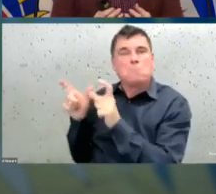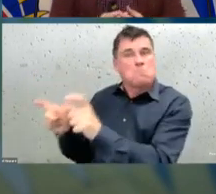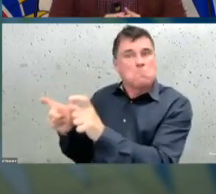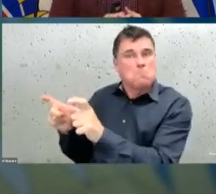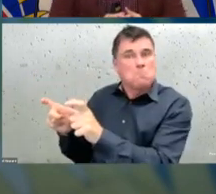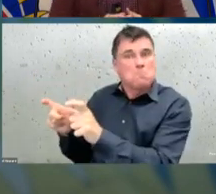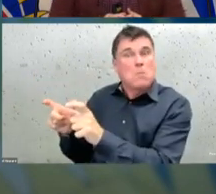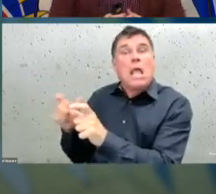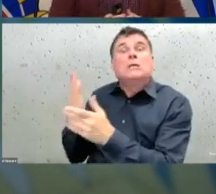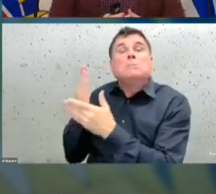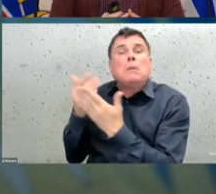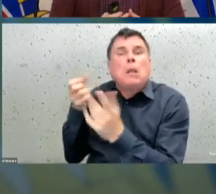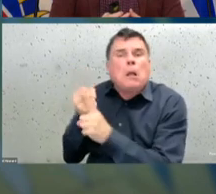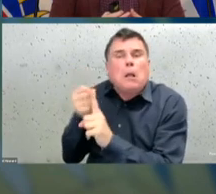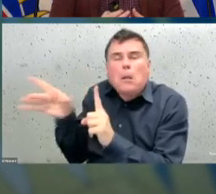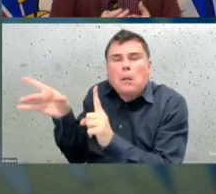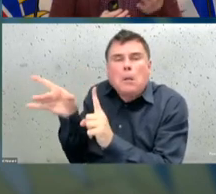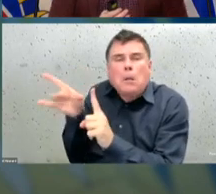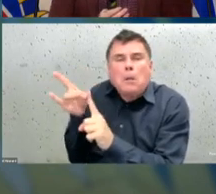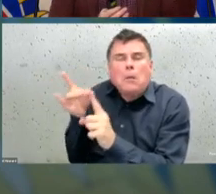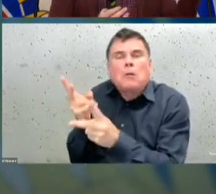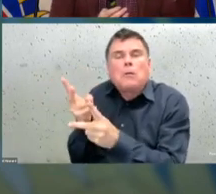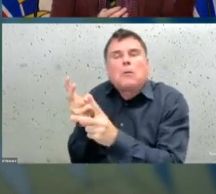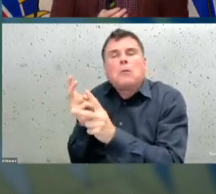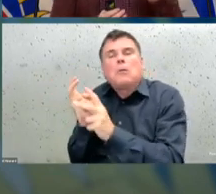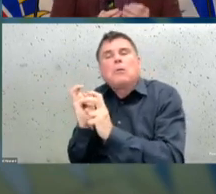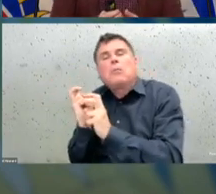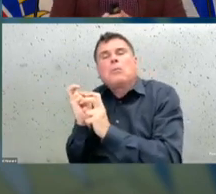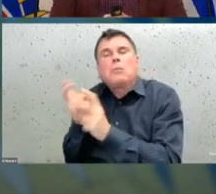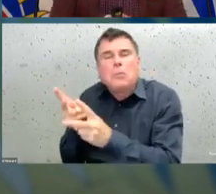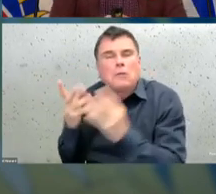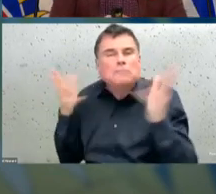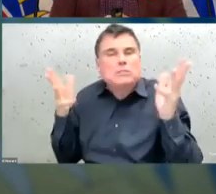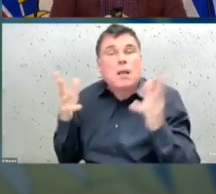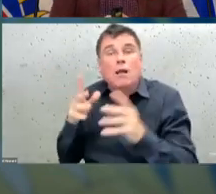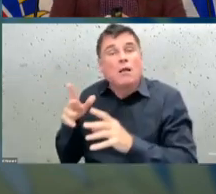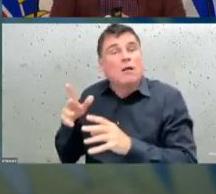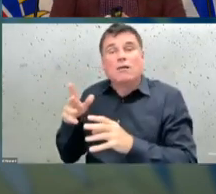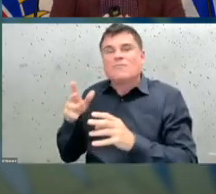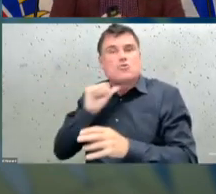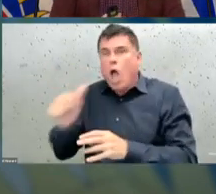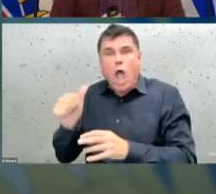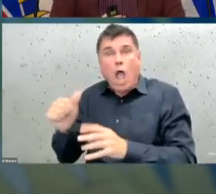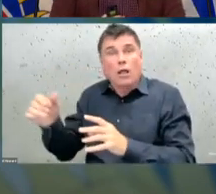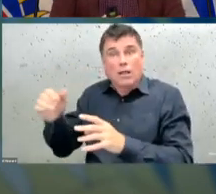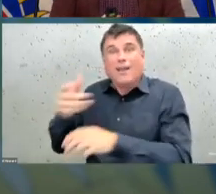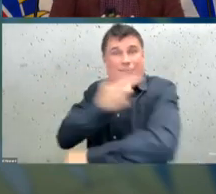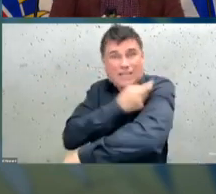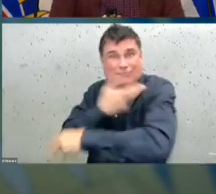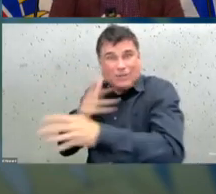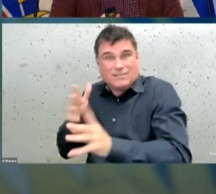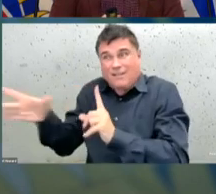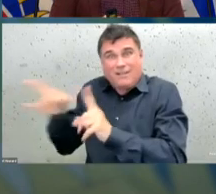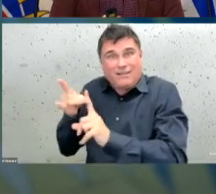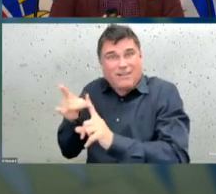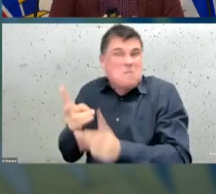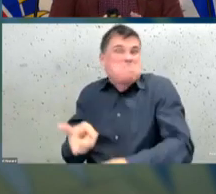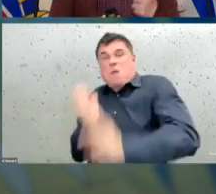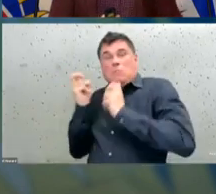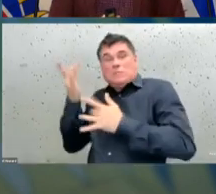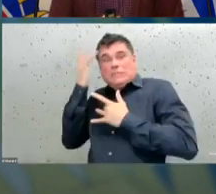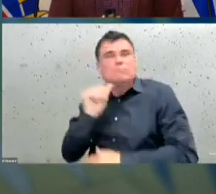unvaccinated who become cases, about 60% of of the people who are infected with COVID in the month of October